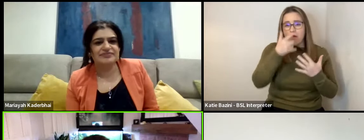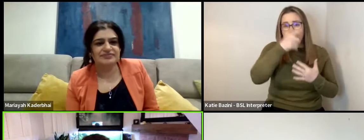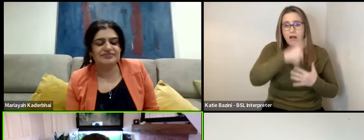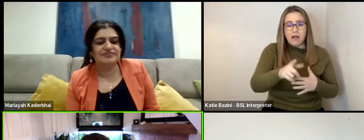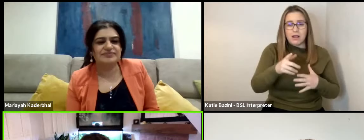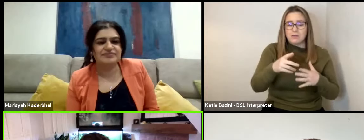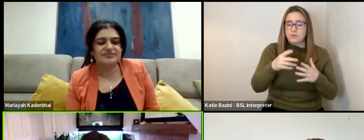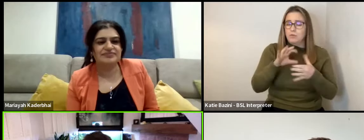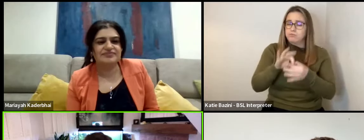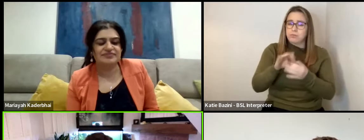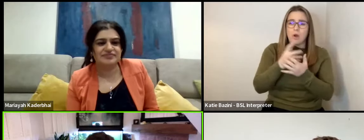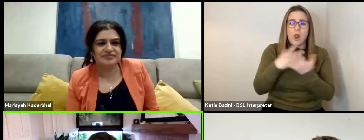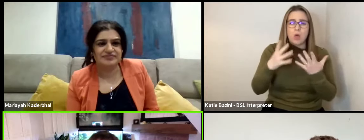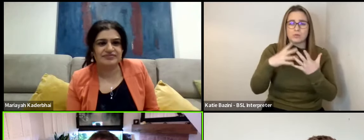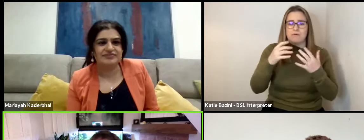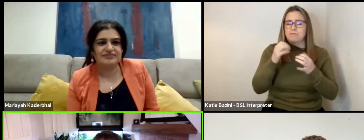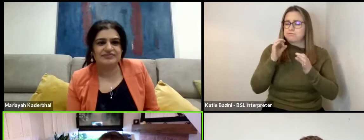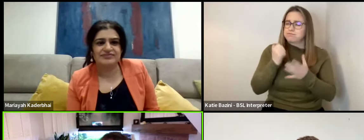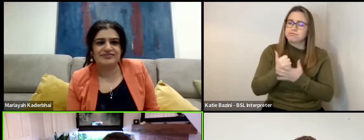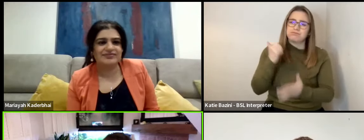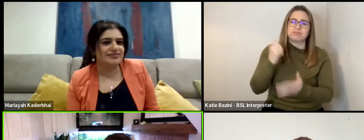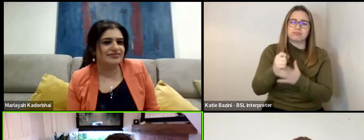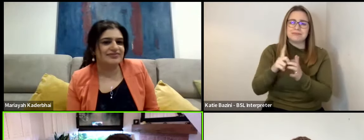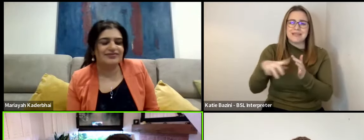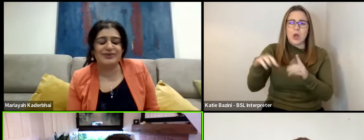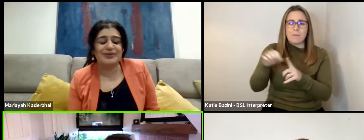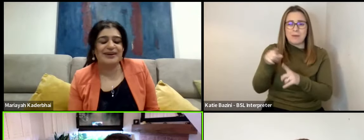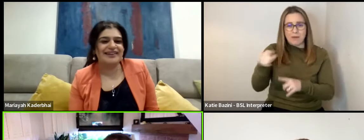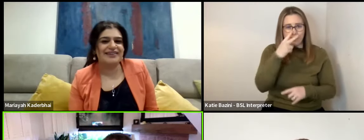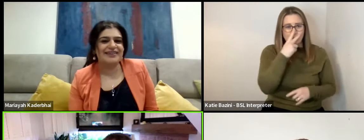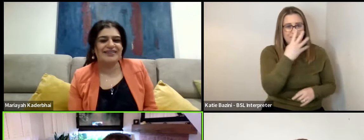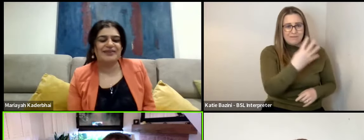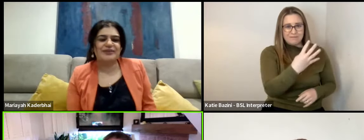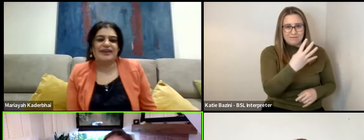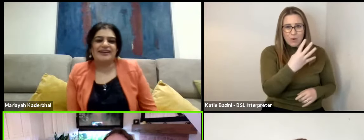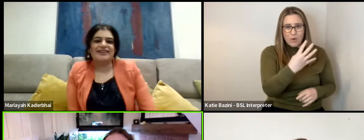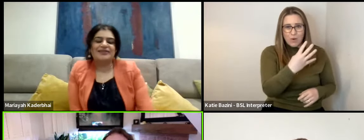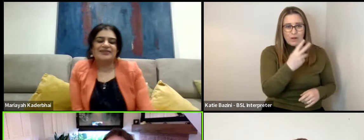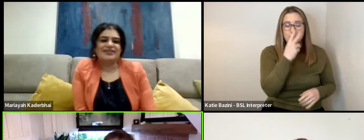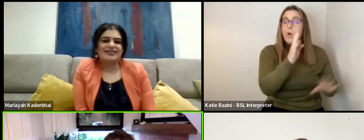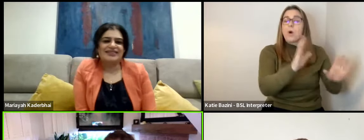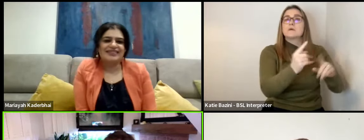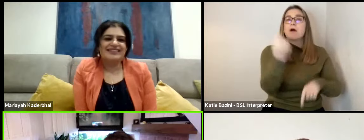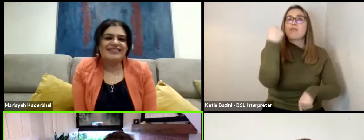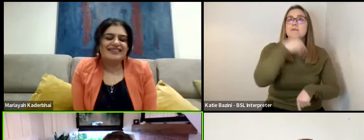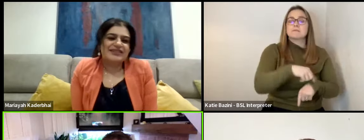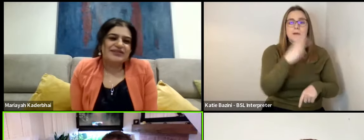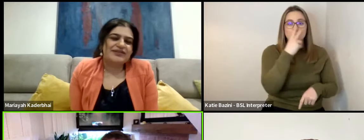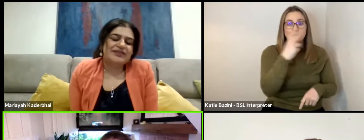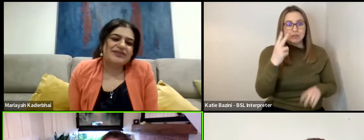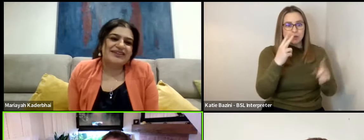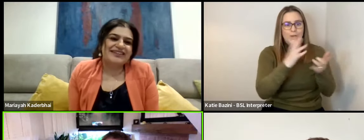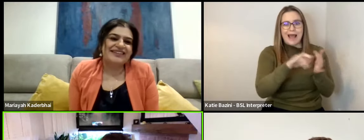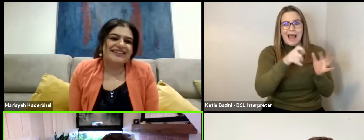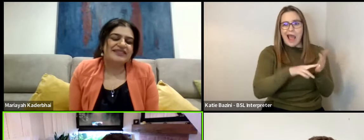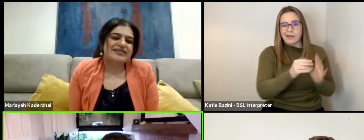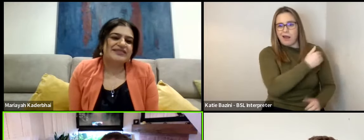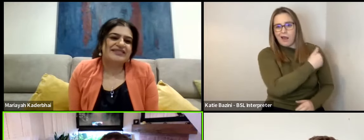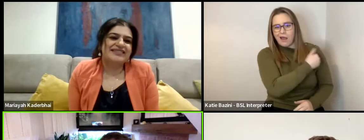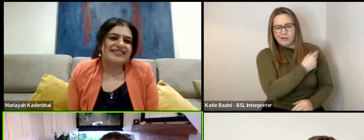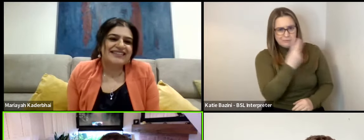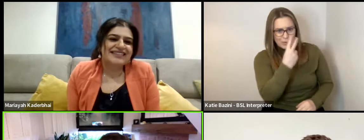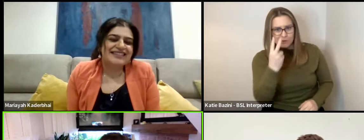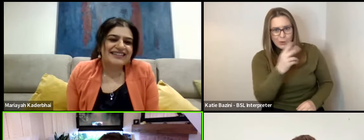DLPs. But this 24-year-old lad, 22, that just made me aware of. No, think